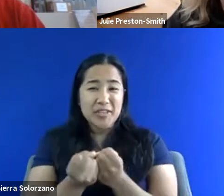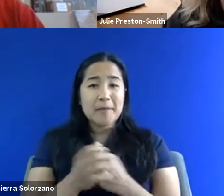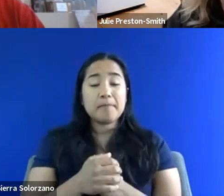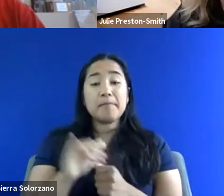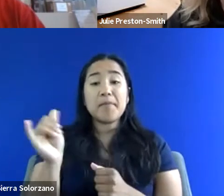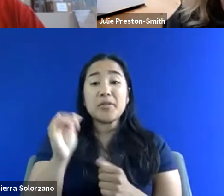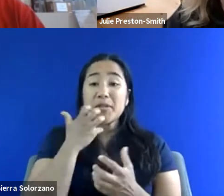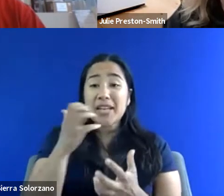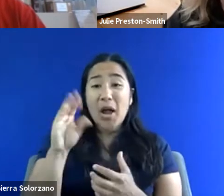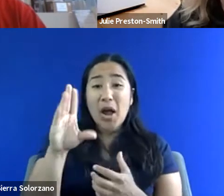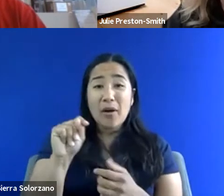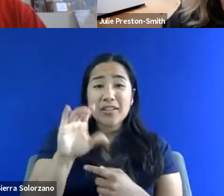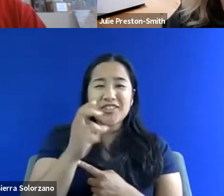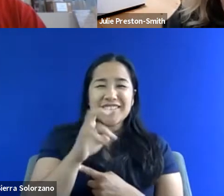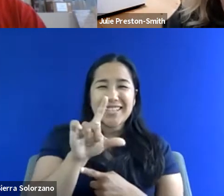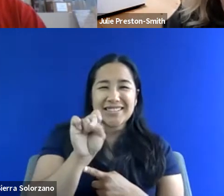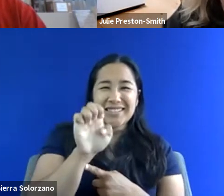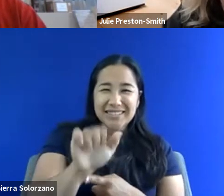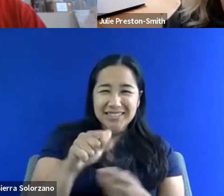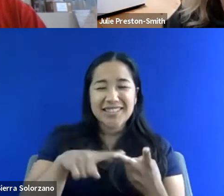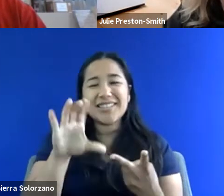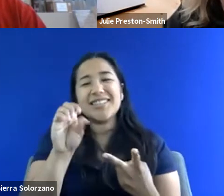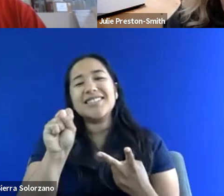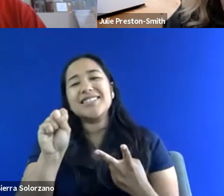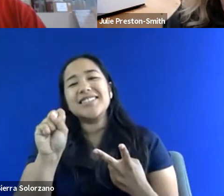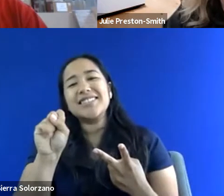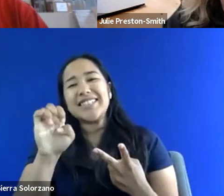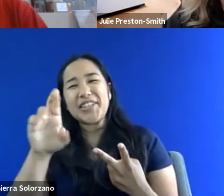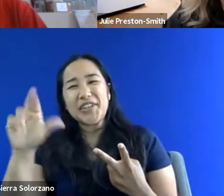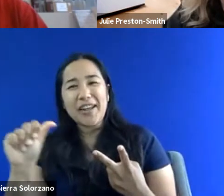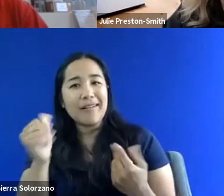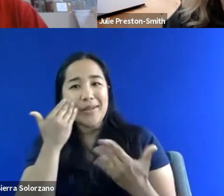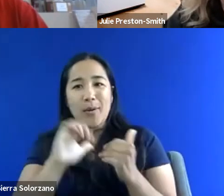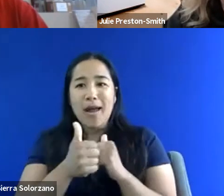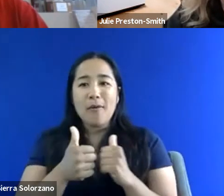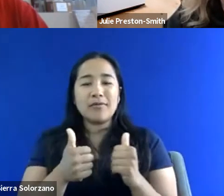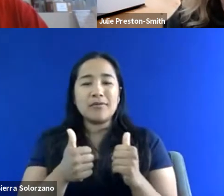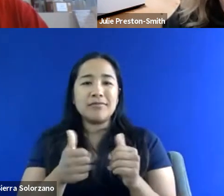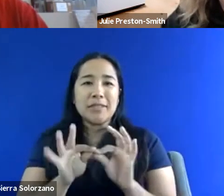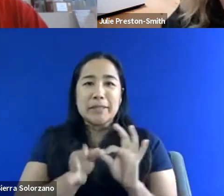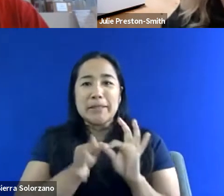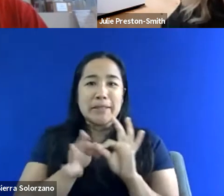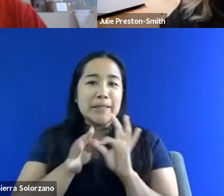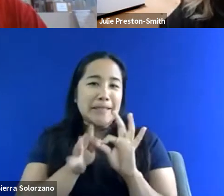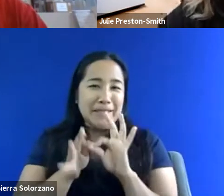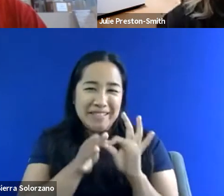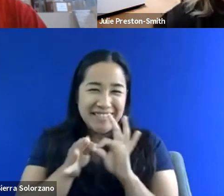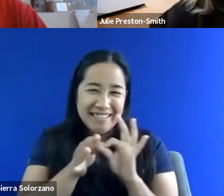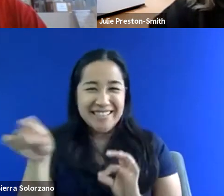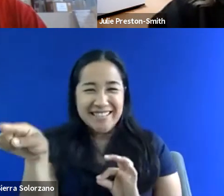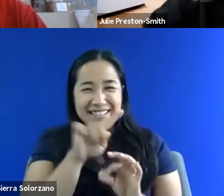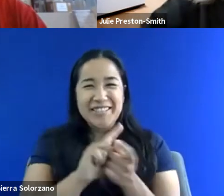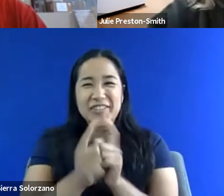also a shout out to Chelsea and Sierra. I don't know how you keep up with everybody's translation